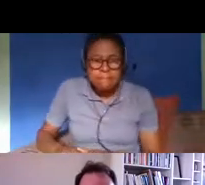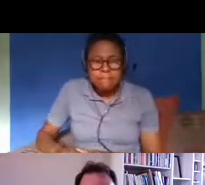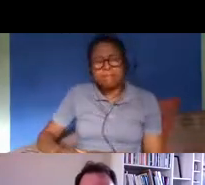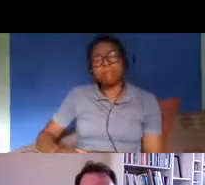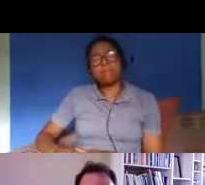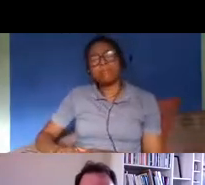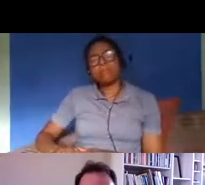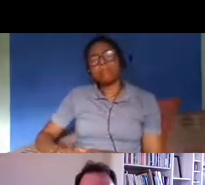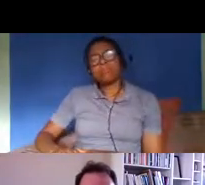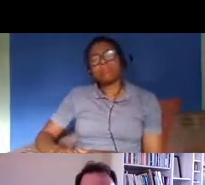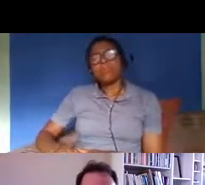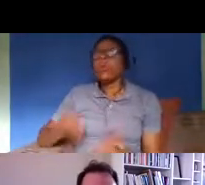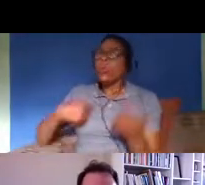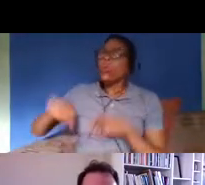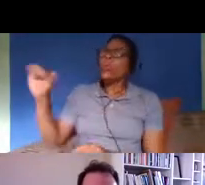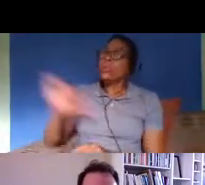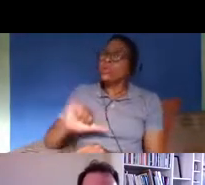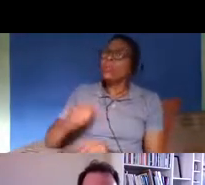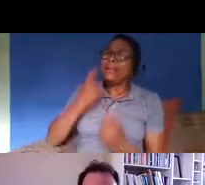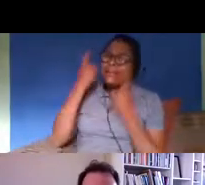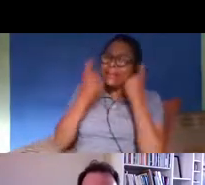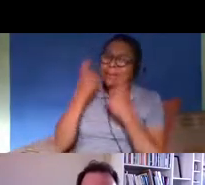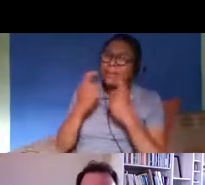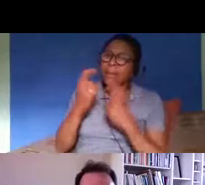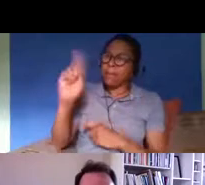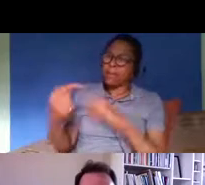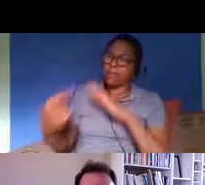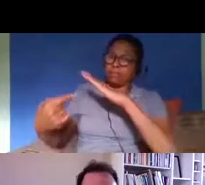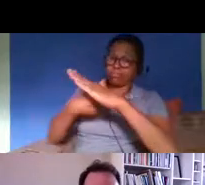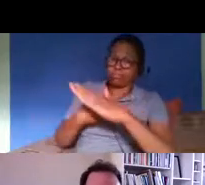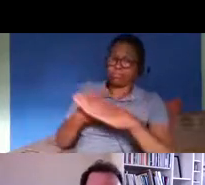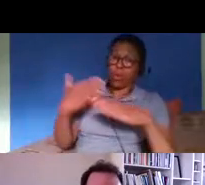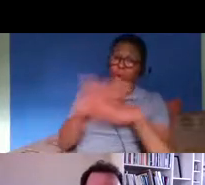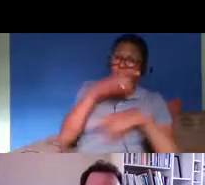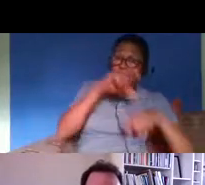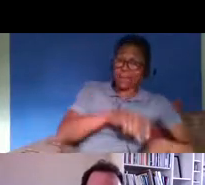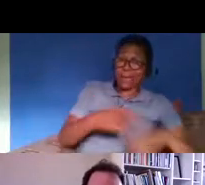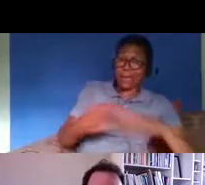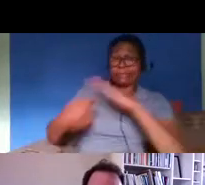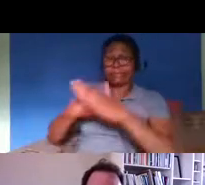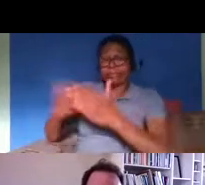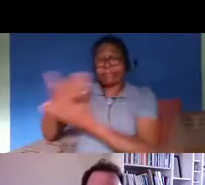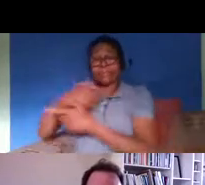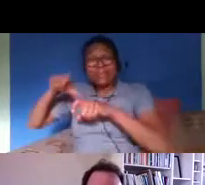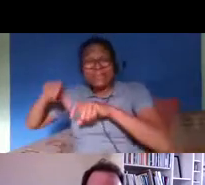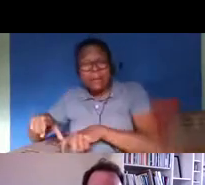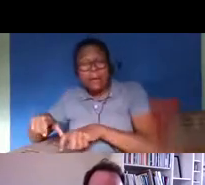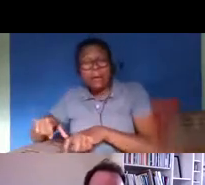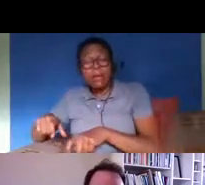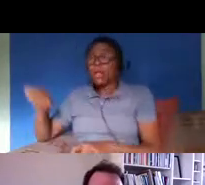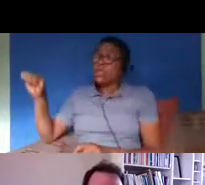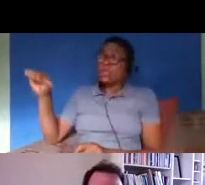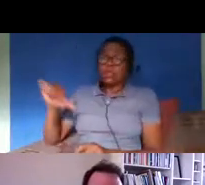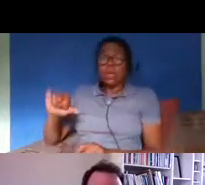migrants as citizens in waiting um because these are migrants who if they come in for asylum if they come in for family